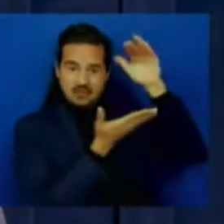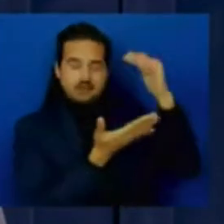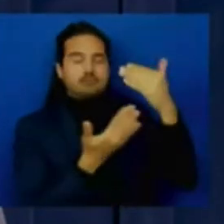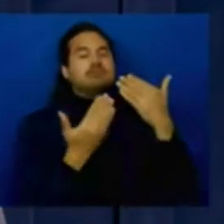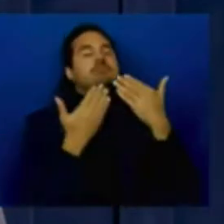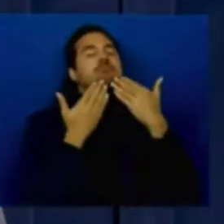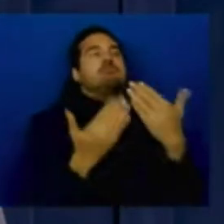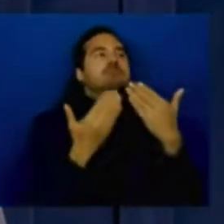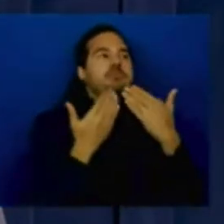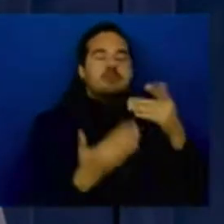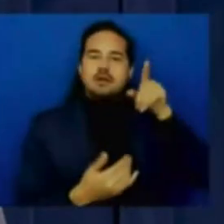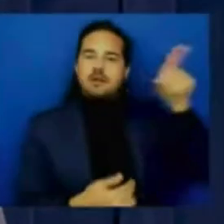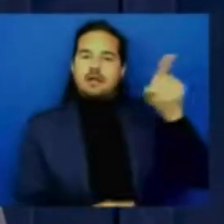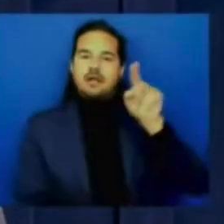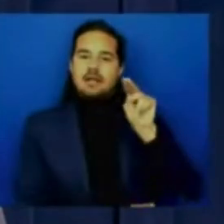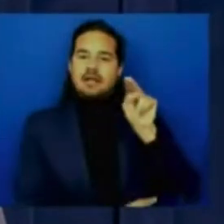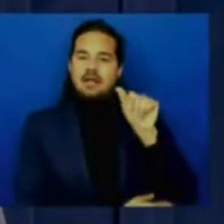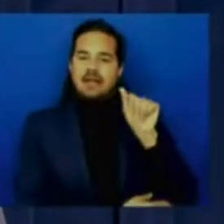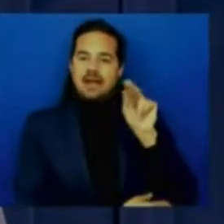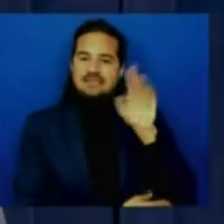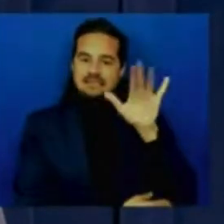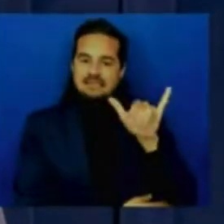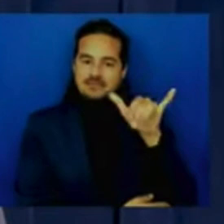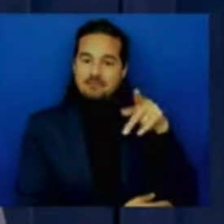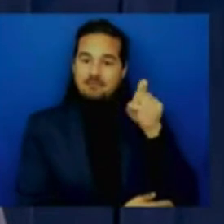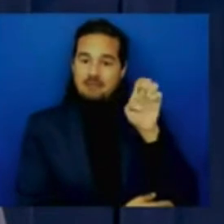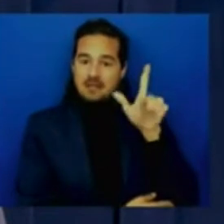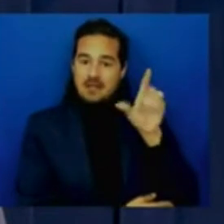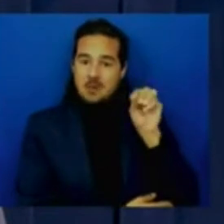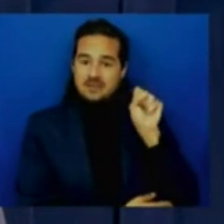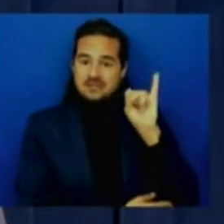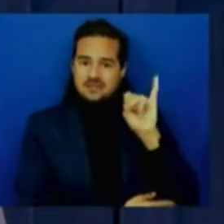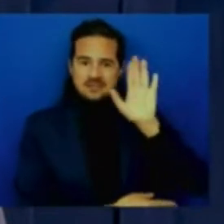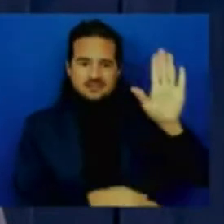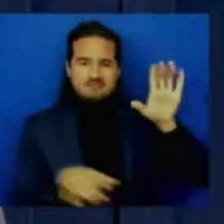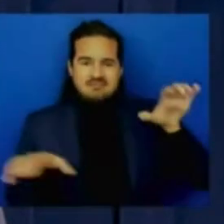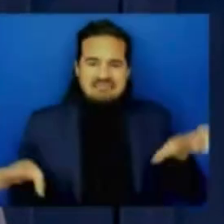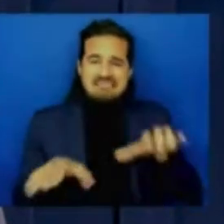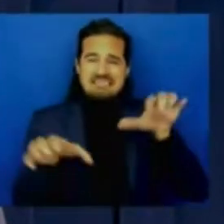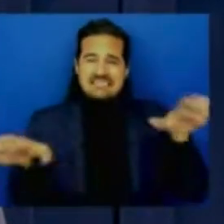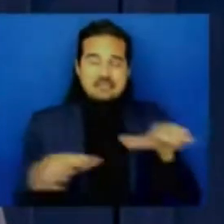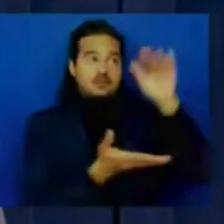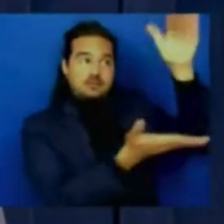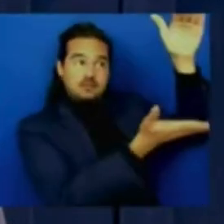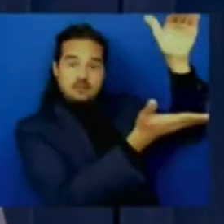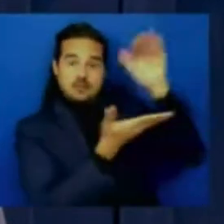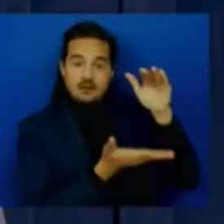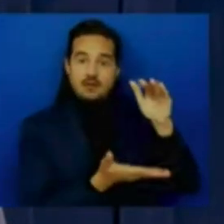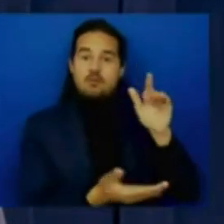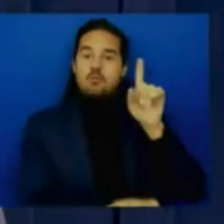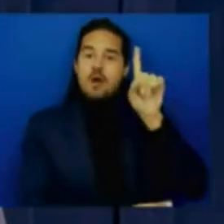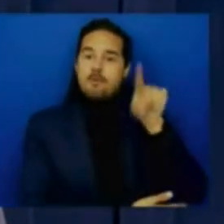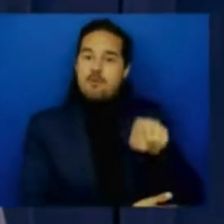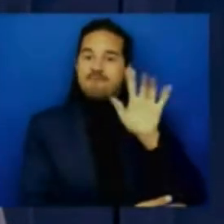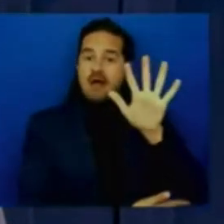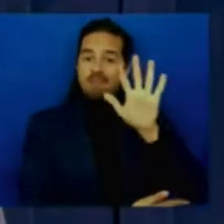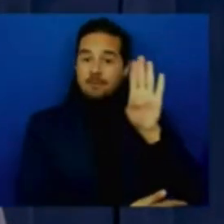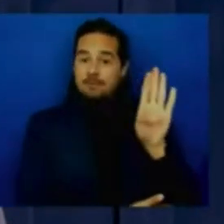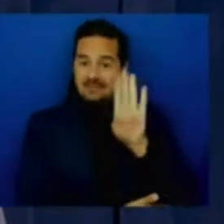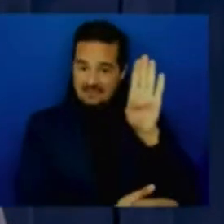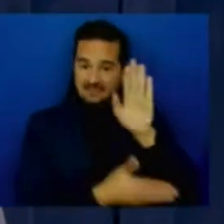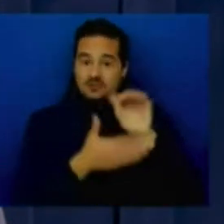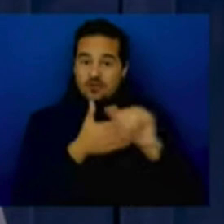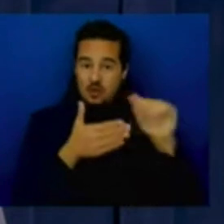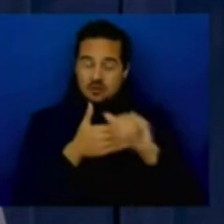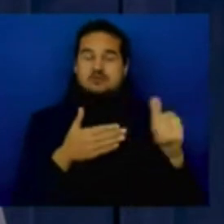.5 billion that the state will receive we're going to get those applications out and done before we hope march 15th but the bills